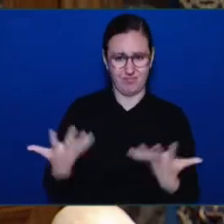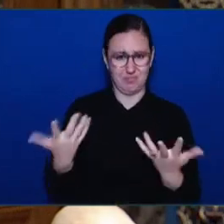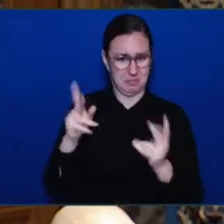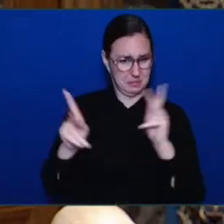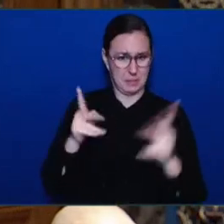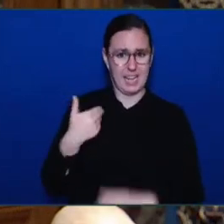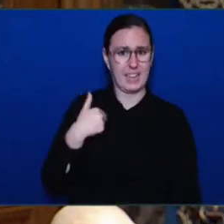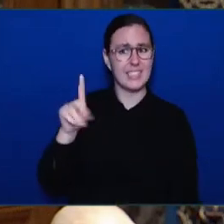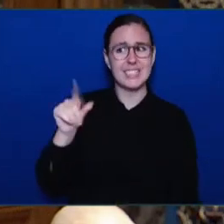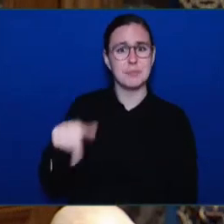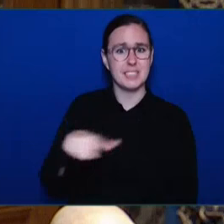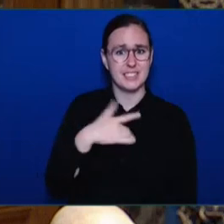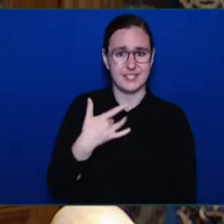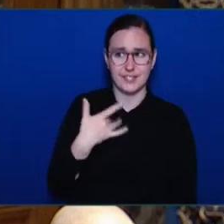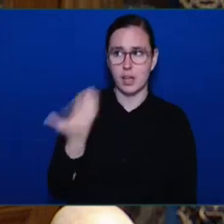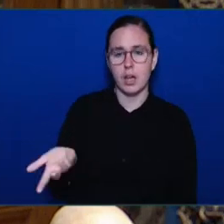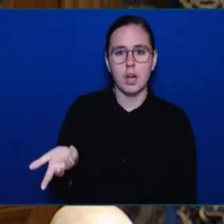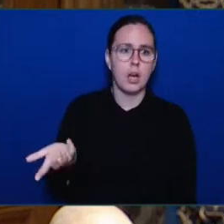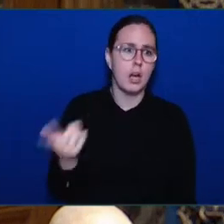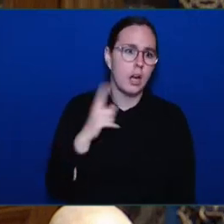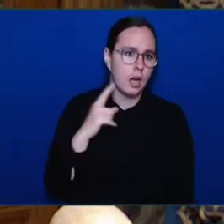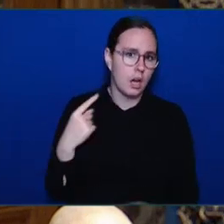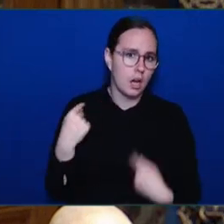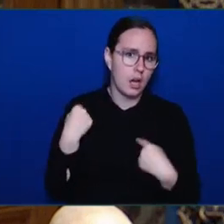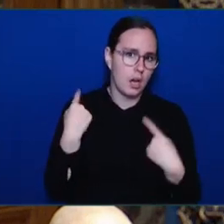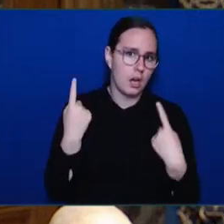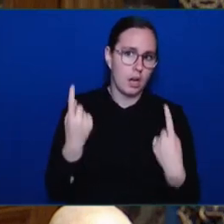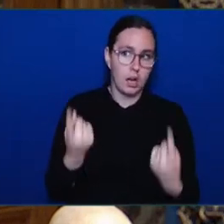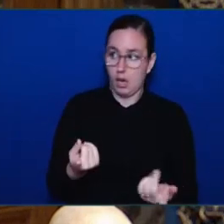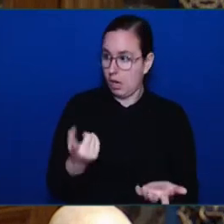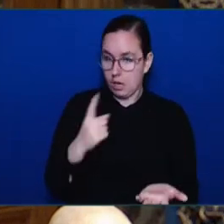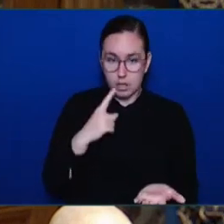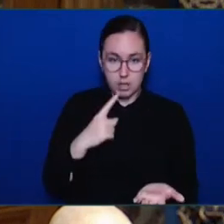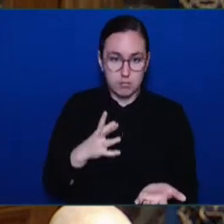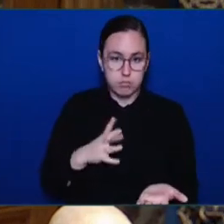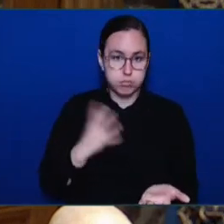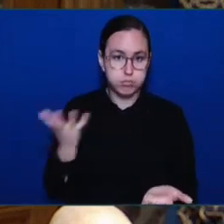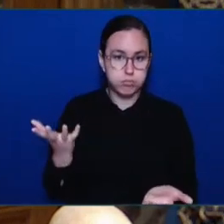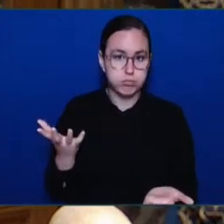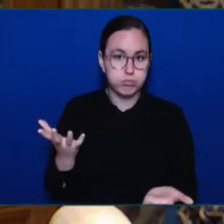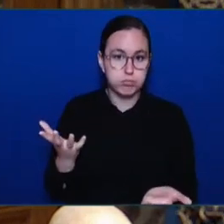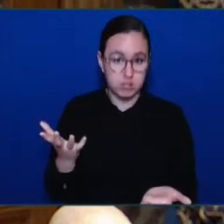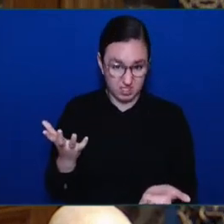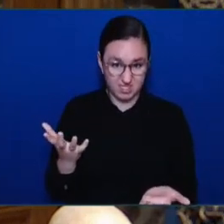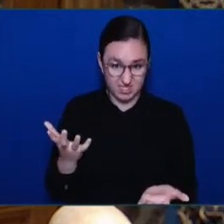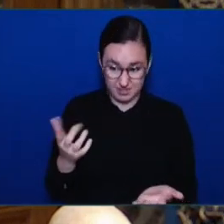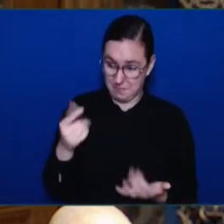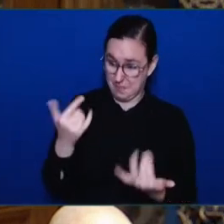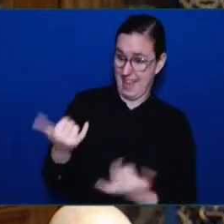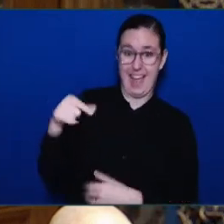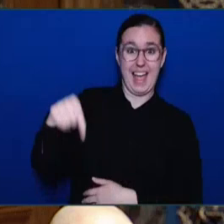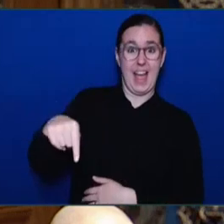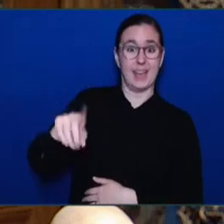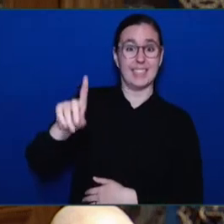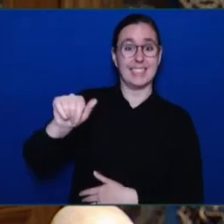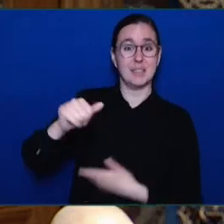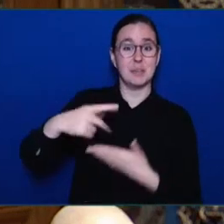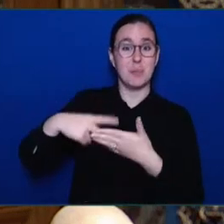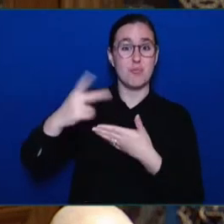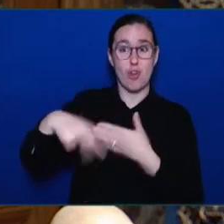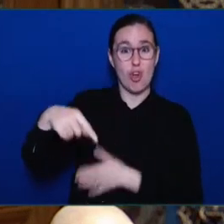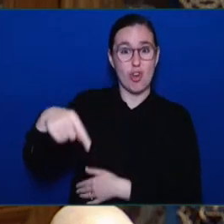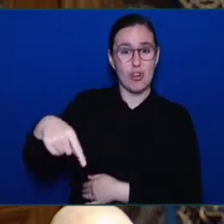Let me speak really plainly. The current disability assistance program undermines the human rights of British Columbians with